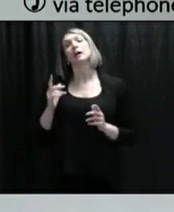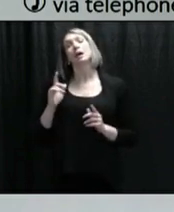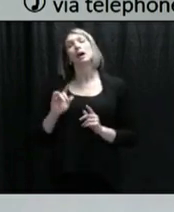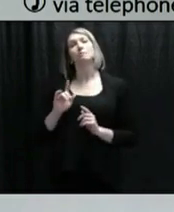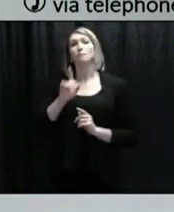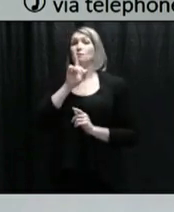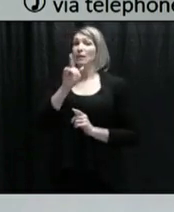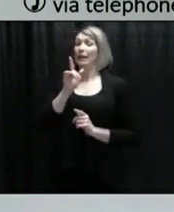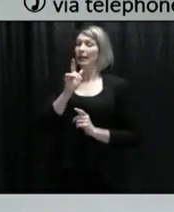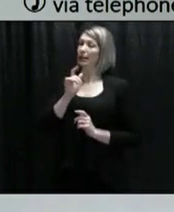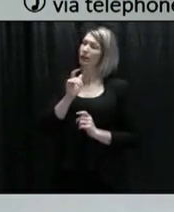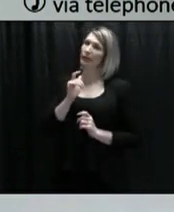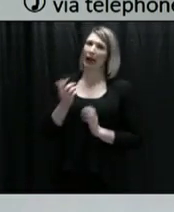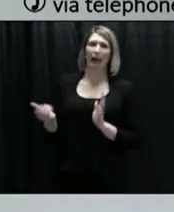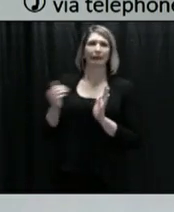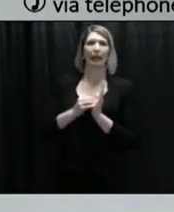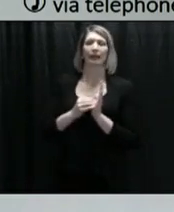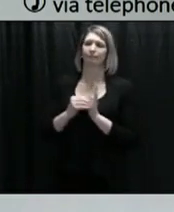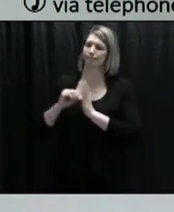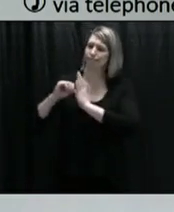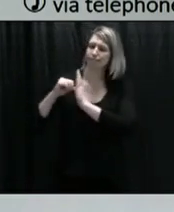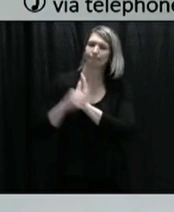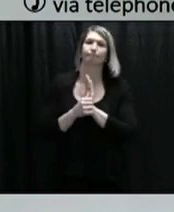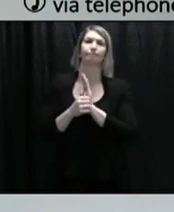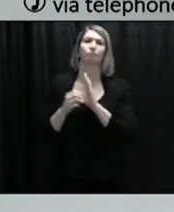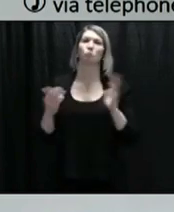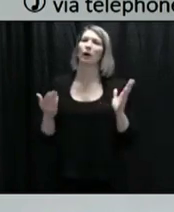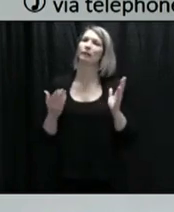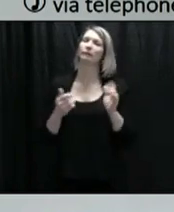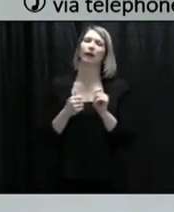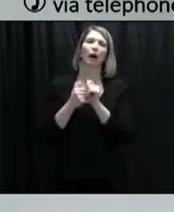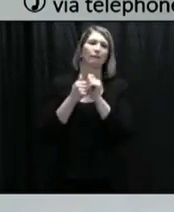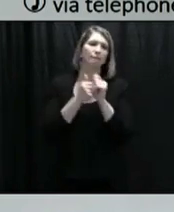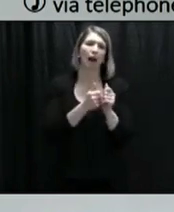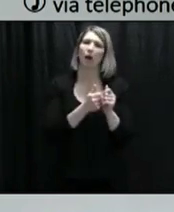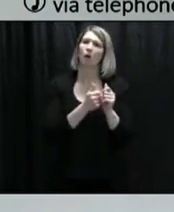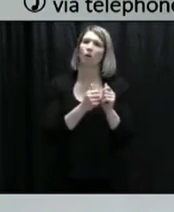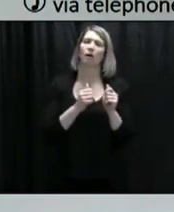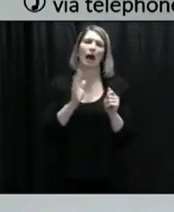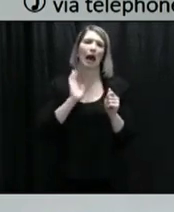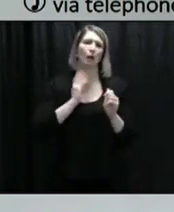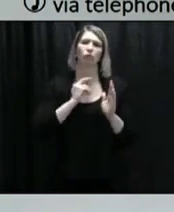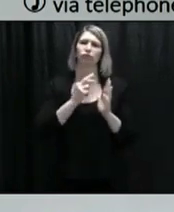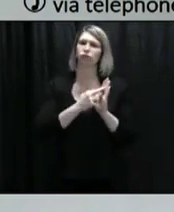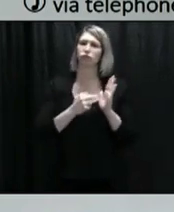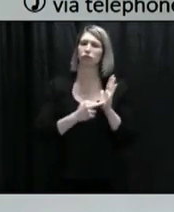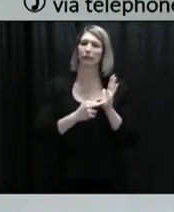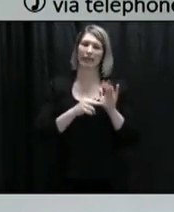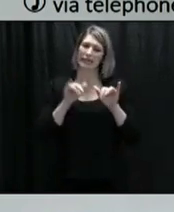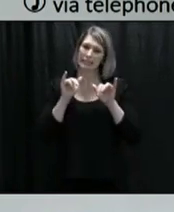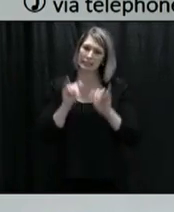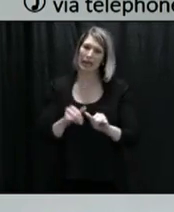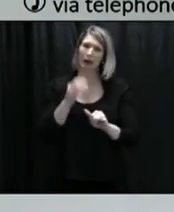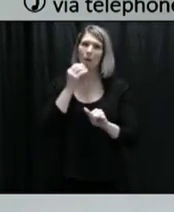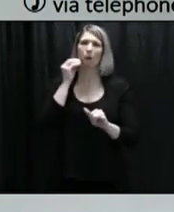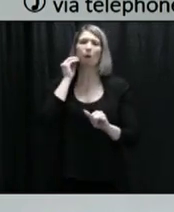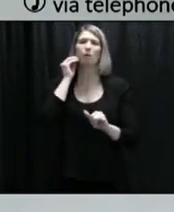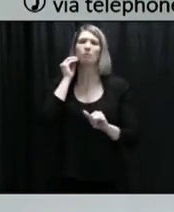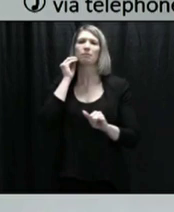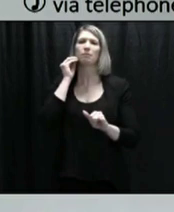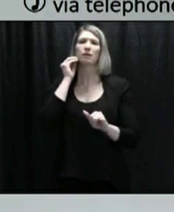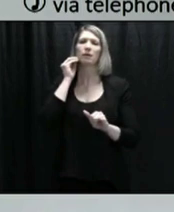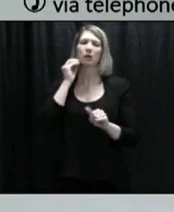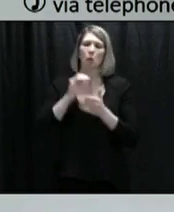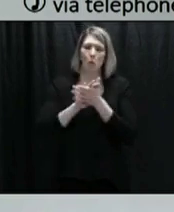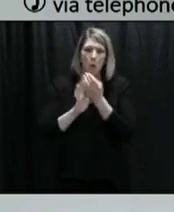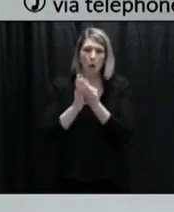now, more than ever, to make sure that you follow the public health measures to stay home, to wash your hands well when you only go